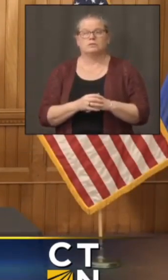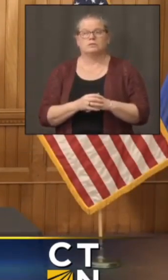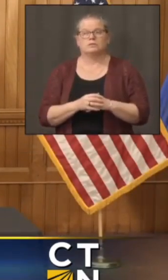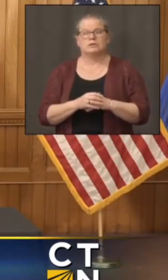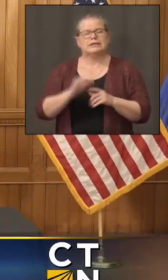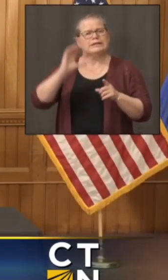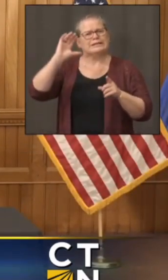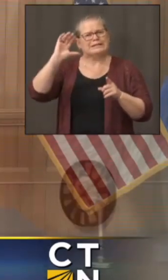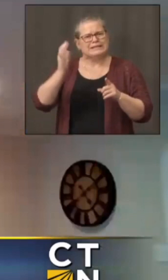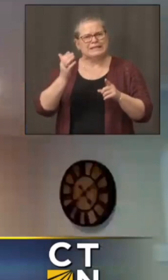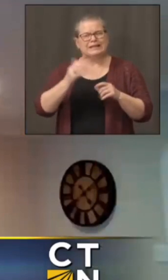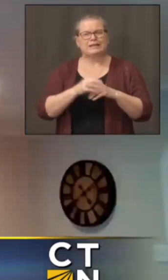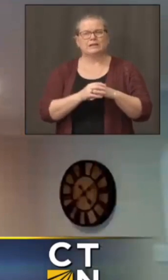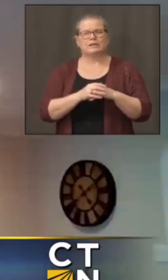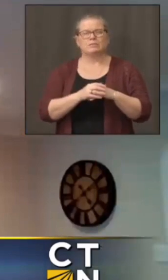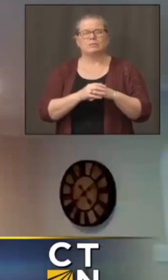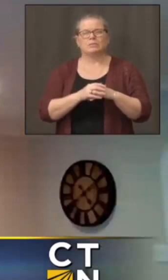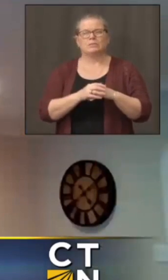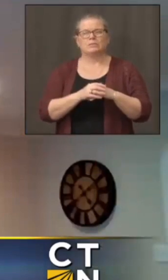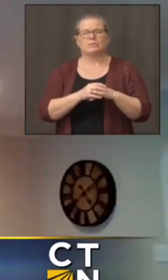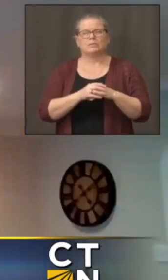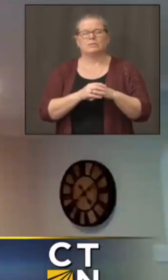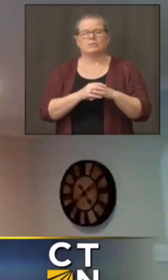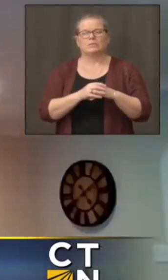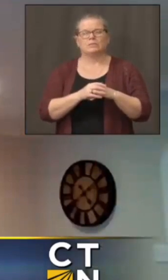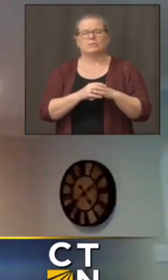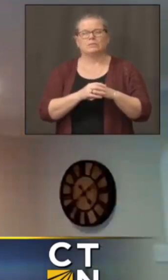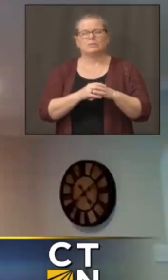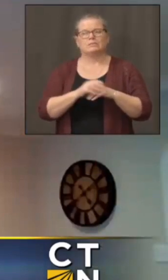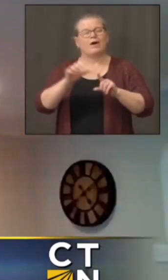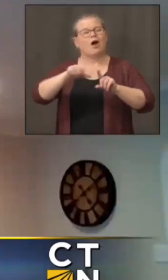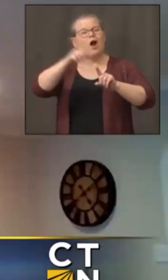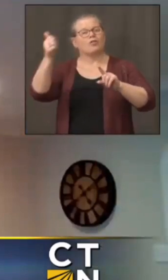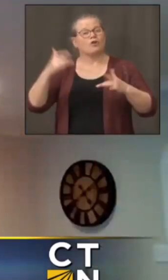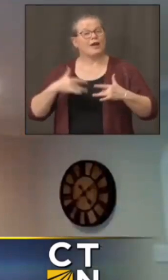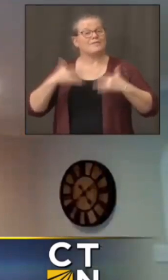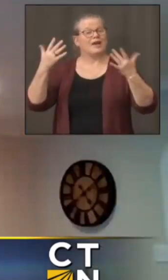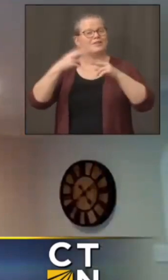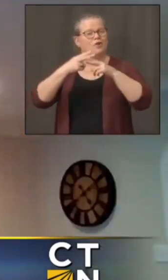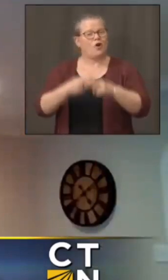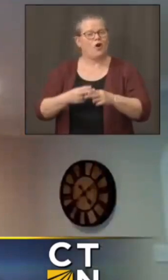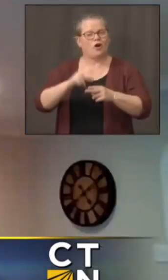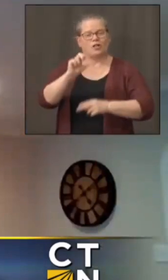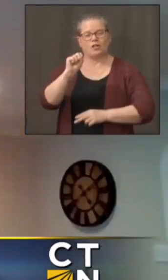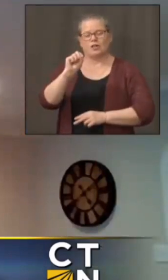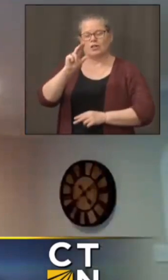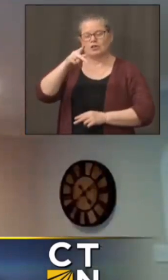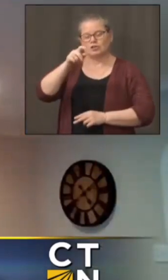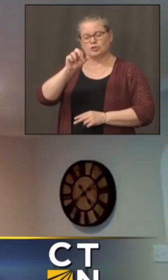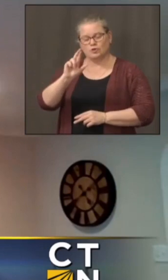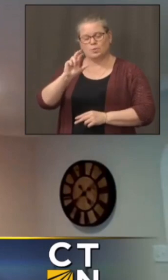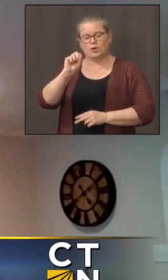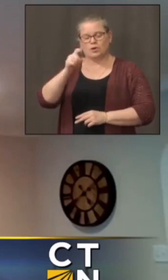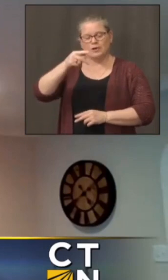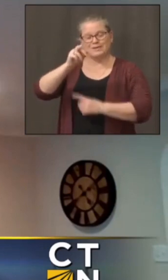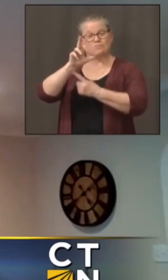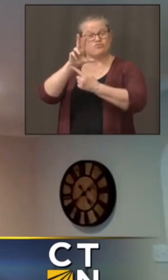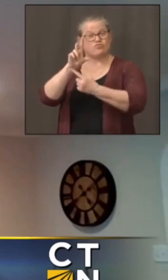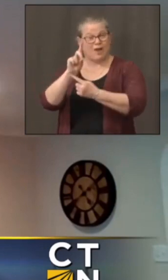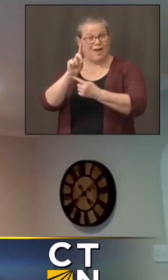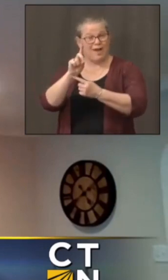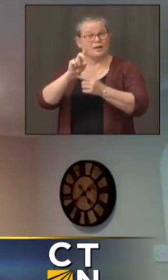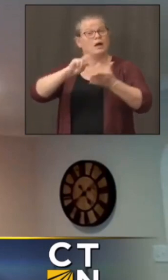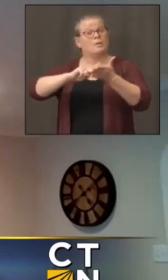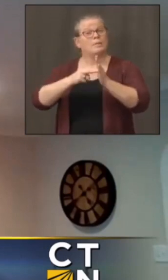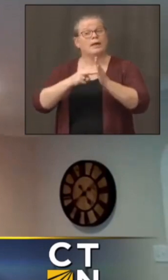-profile super spreader events, it's understandable that everyone has anticipates that maybe